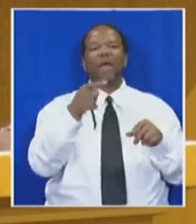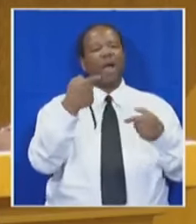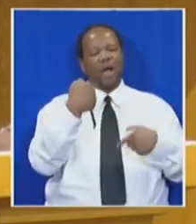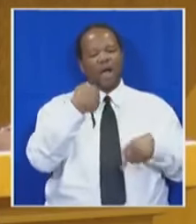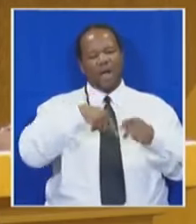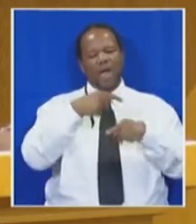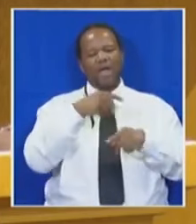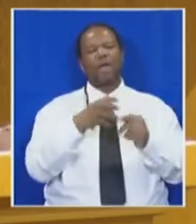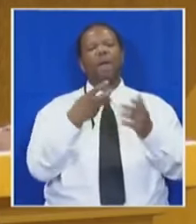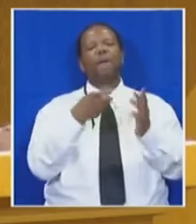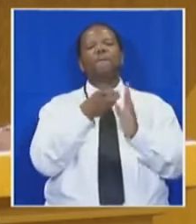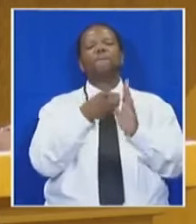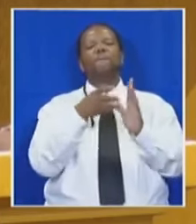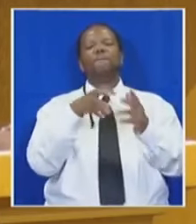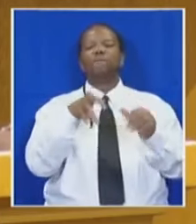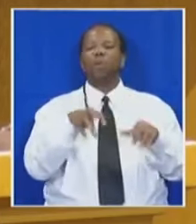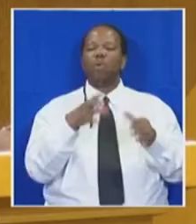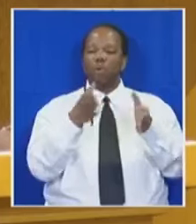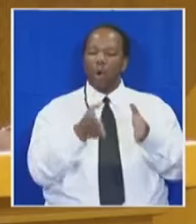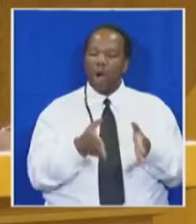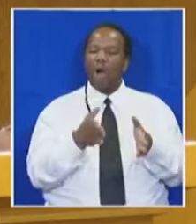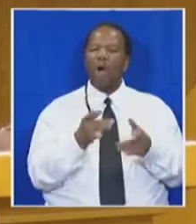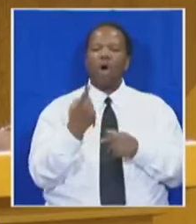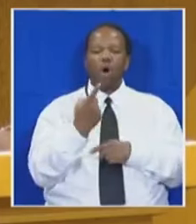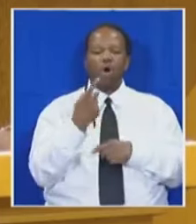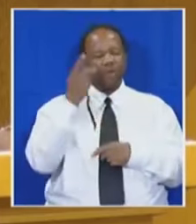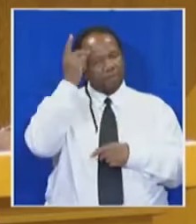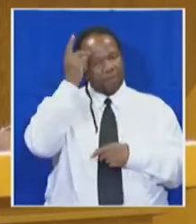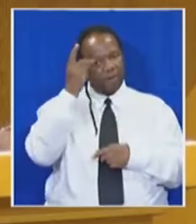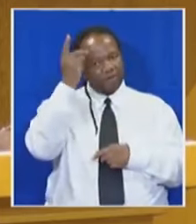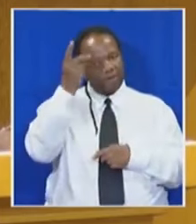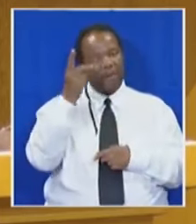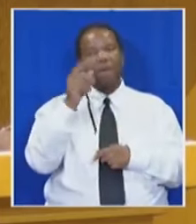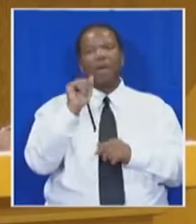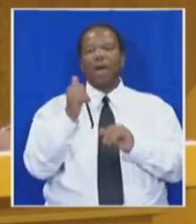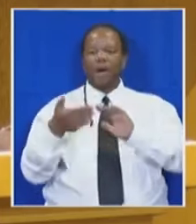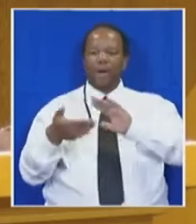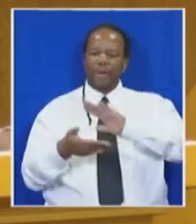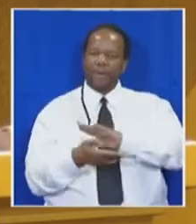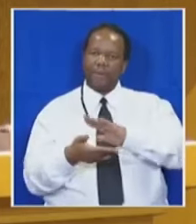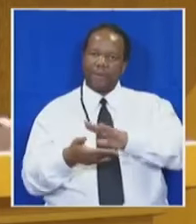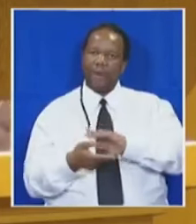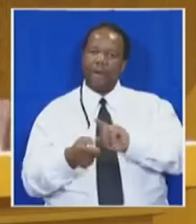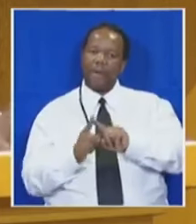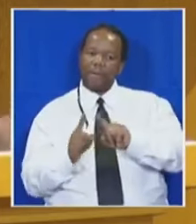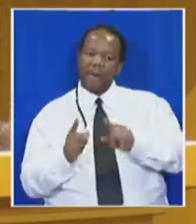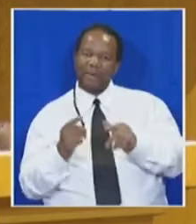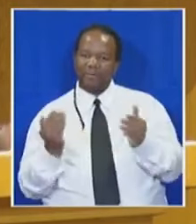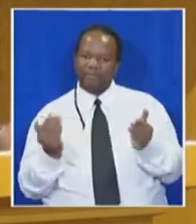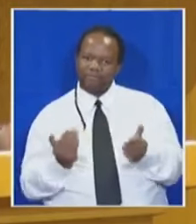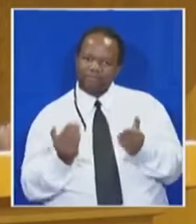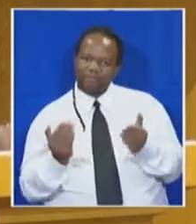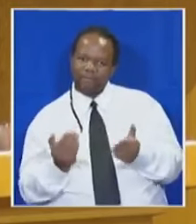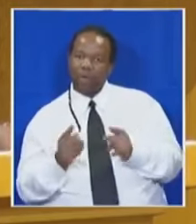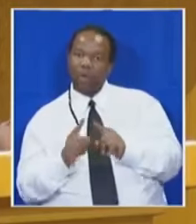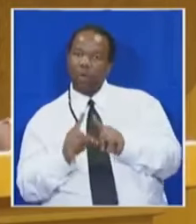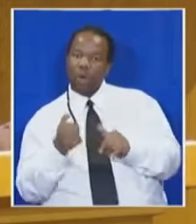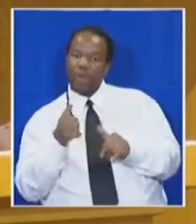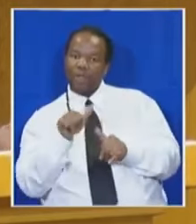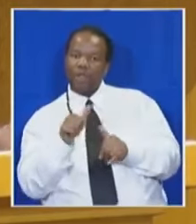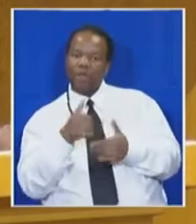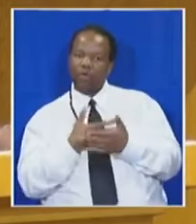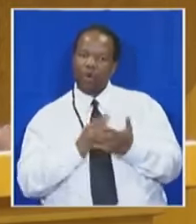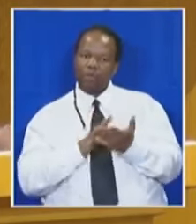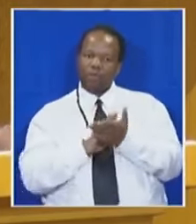have only my dreams. I have spread my dreams under your feet. Trade softly, because you trade on my dreams. These are the words